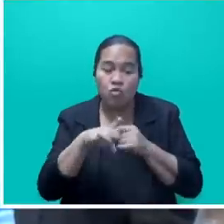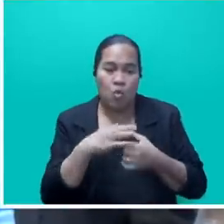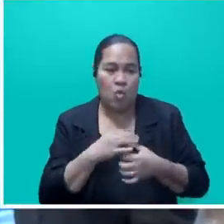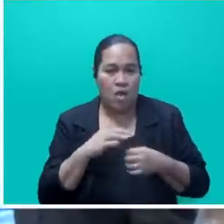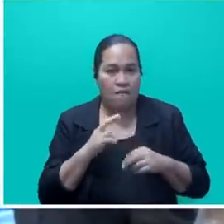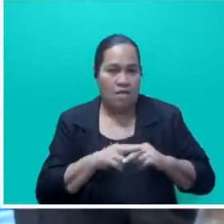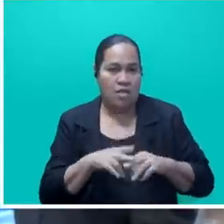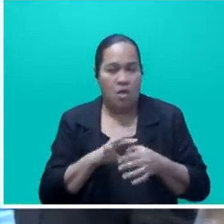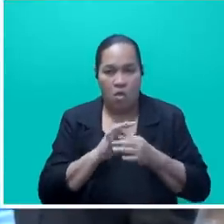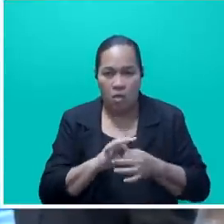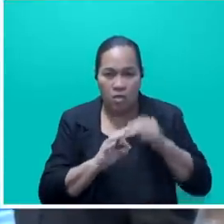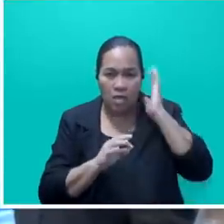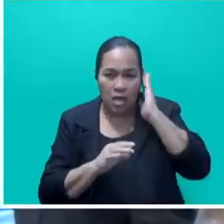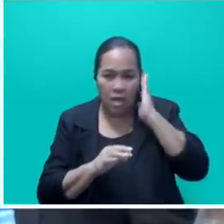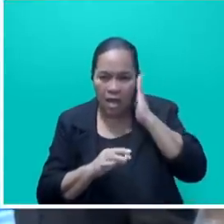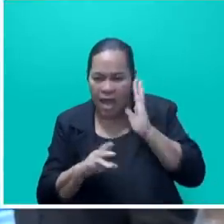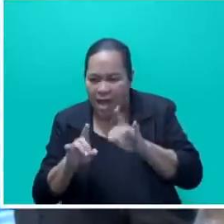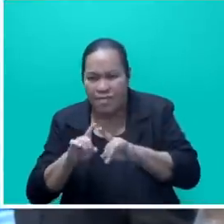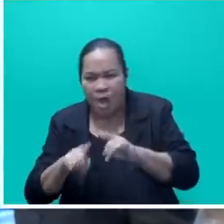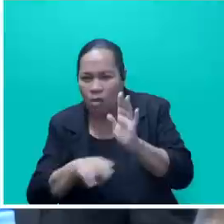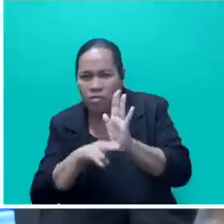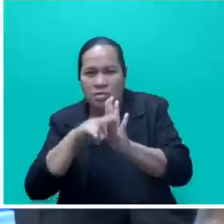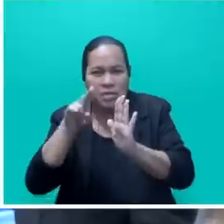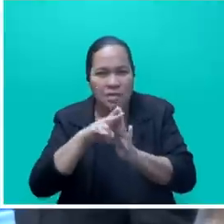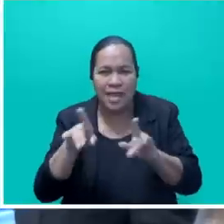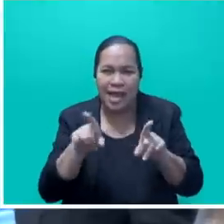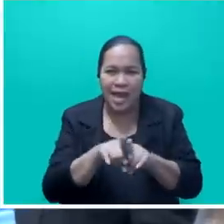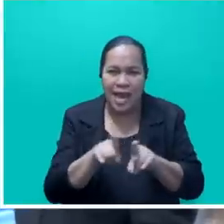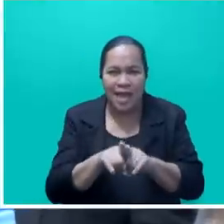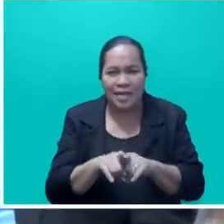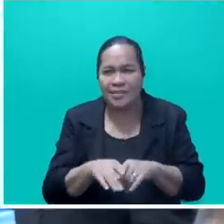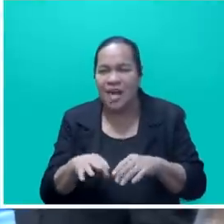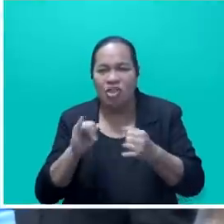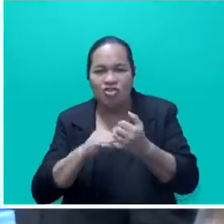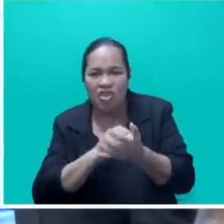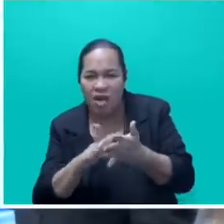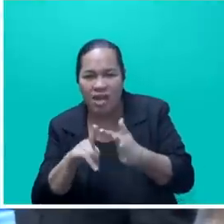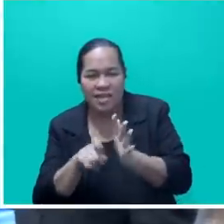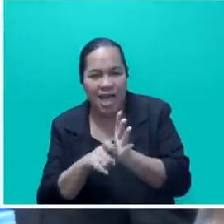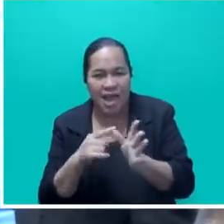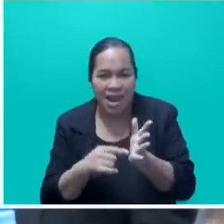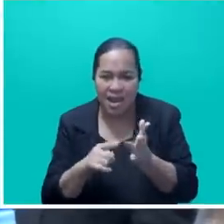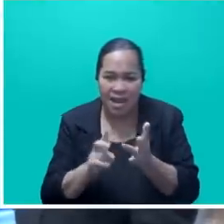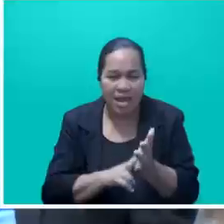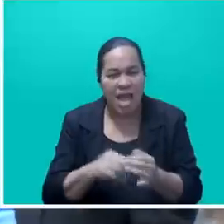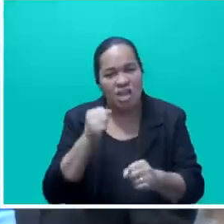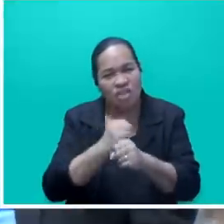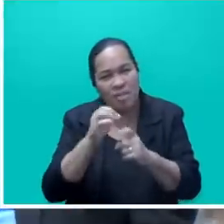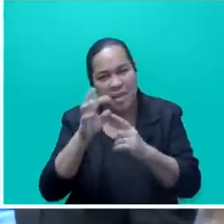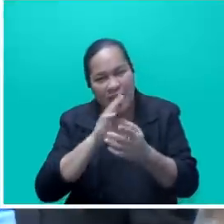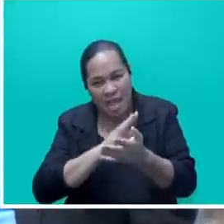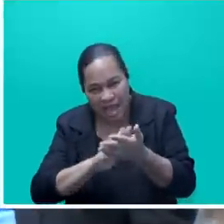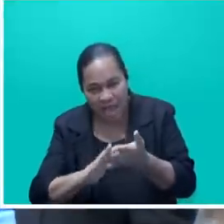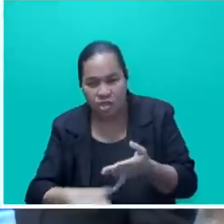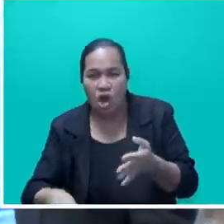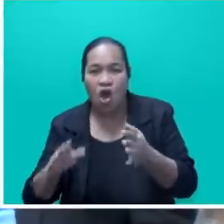properties in Fiji, honorable speaker, the likes of the Marriott, Intercontinental, Sheraton, Westin, Jipi Hayes, Holiday Inn, all are now